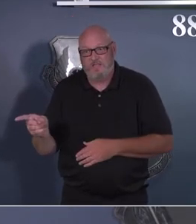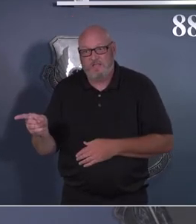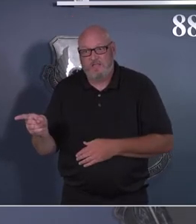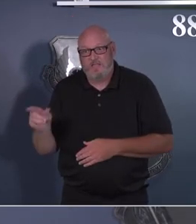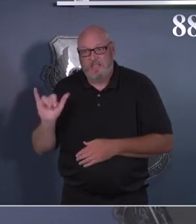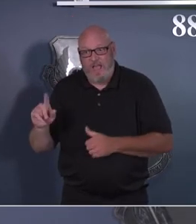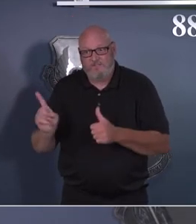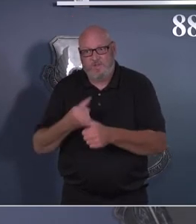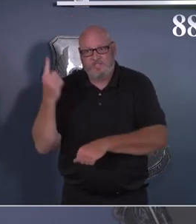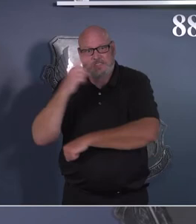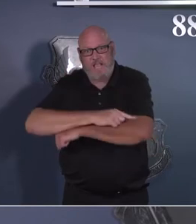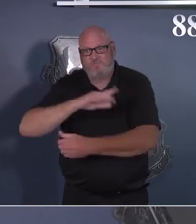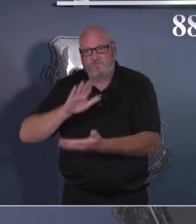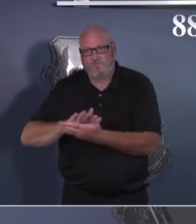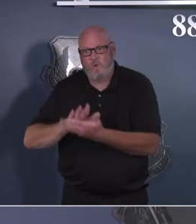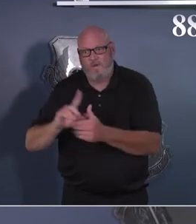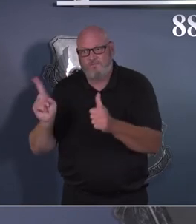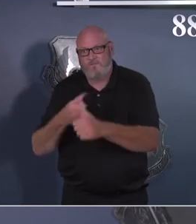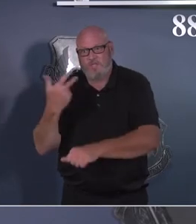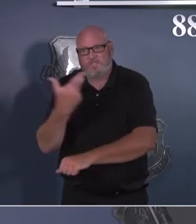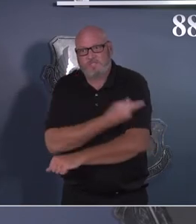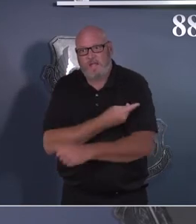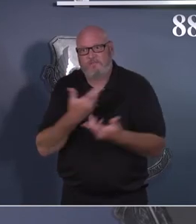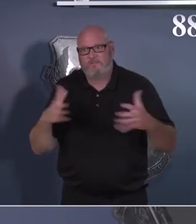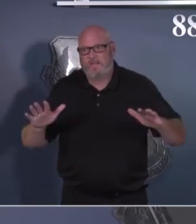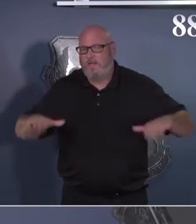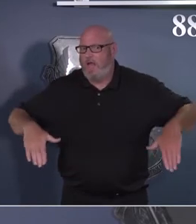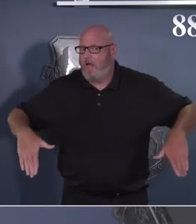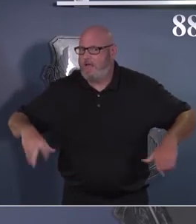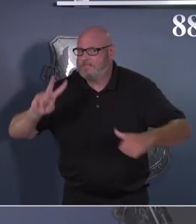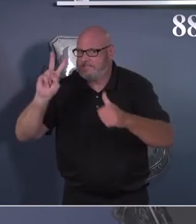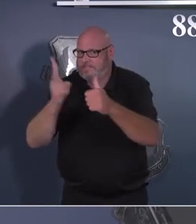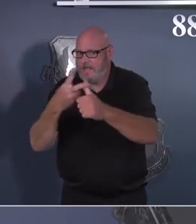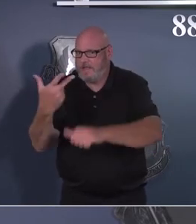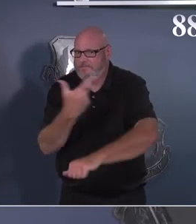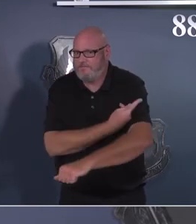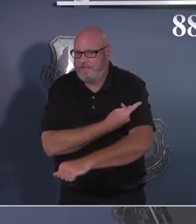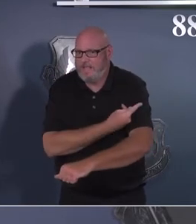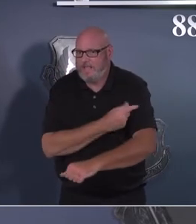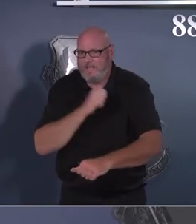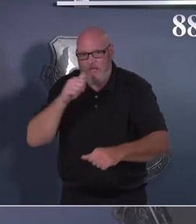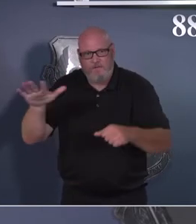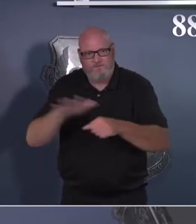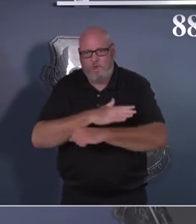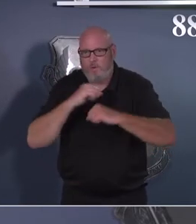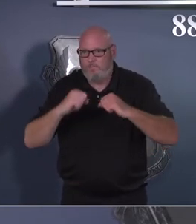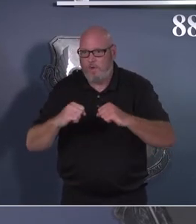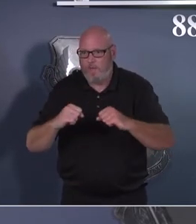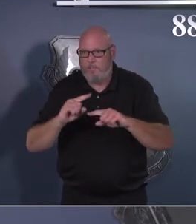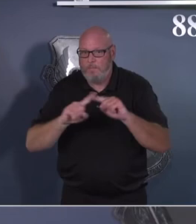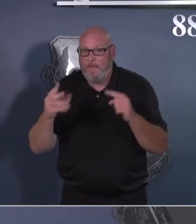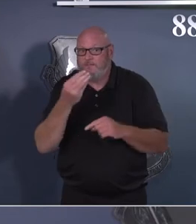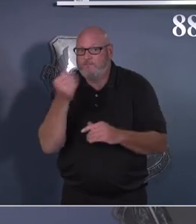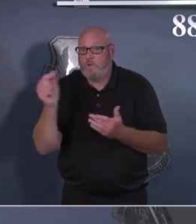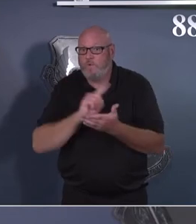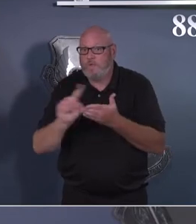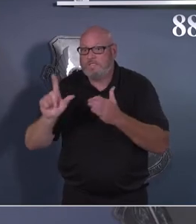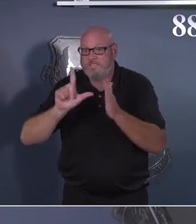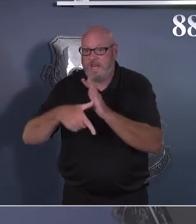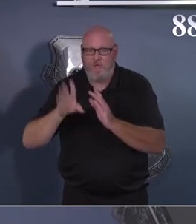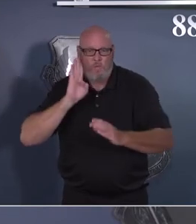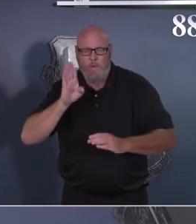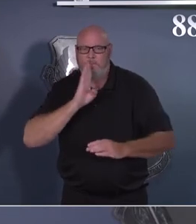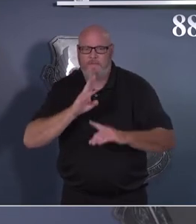strengthens his armor up a little bit. And then he'll get that second shot. And a couple weeks later, he will be fully armed and ready to go. And so we're